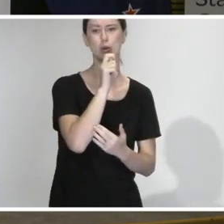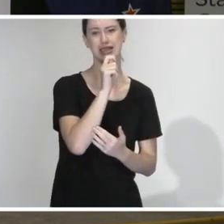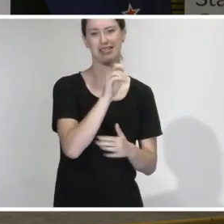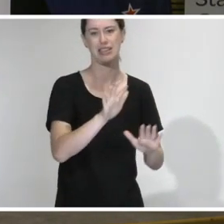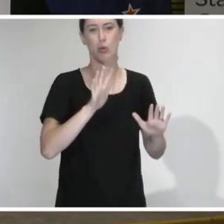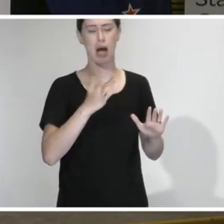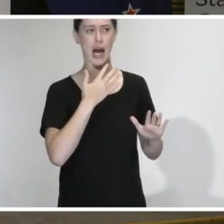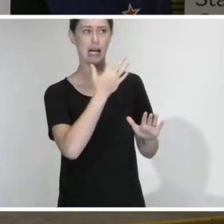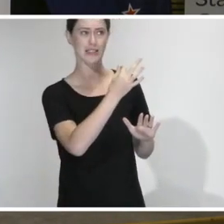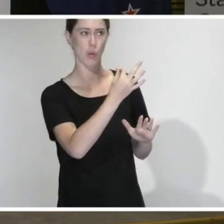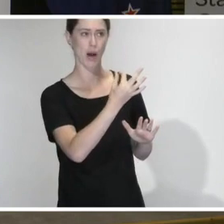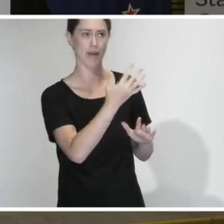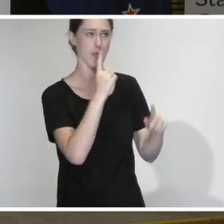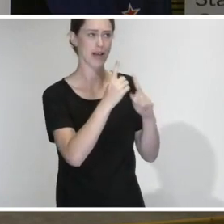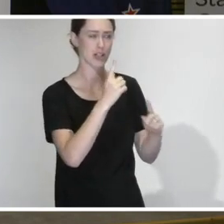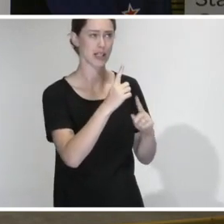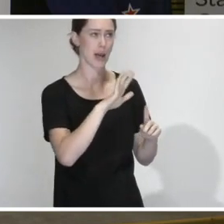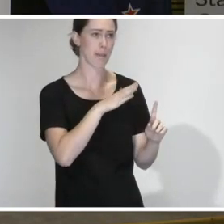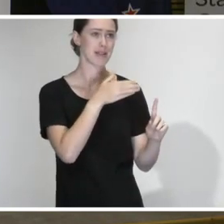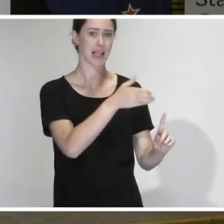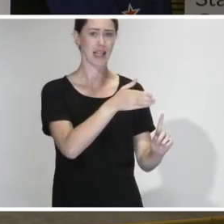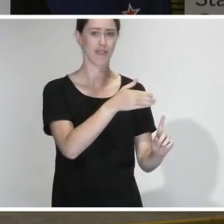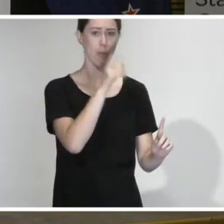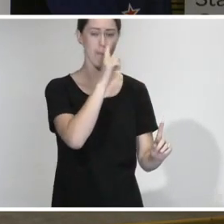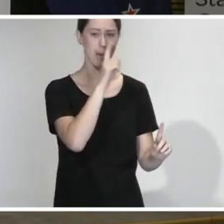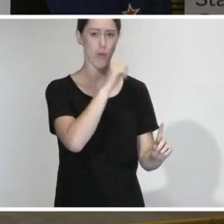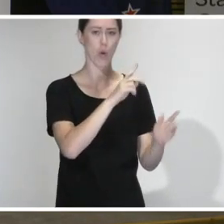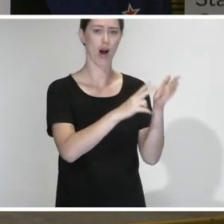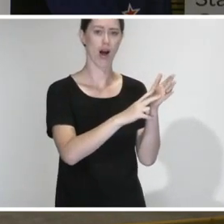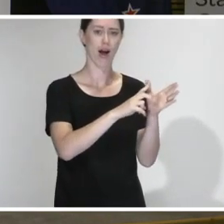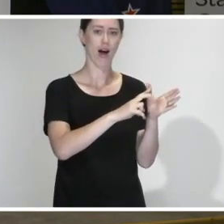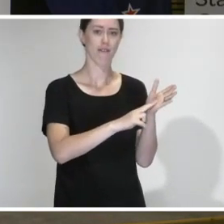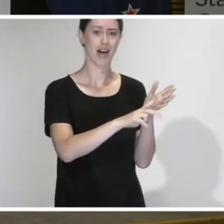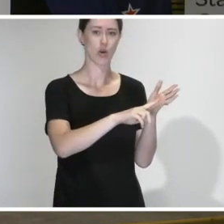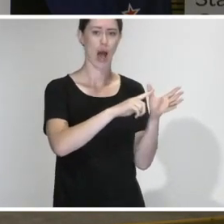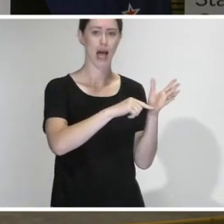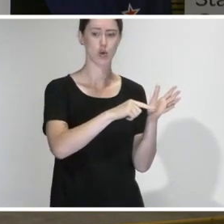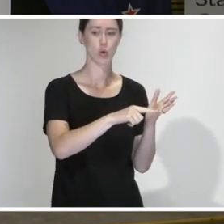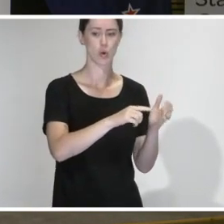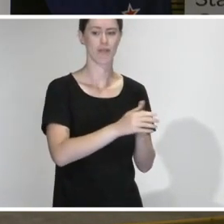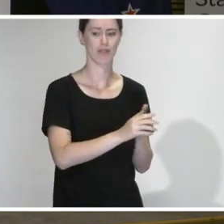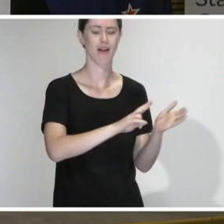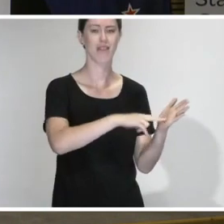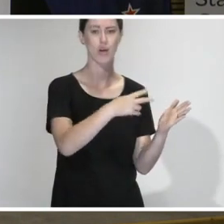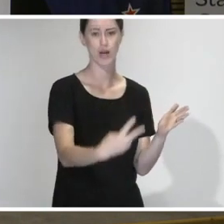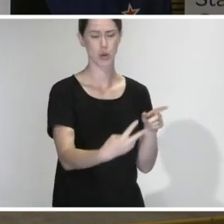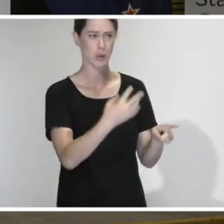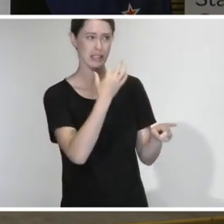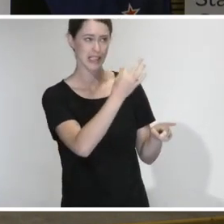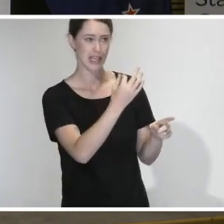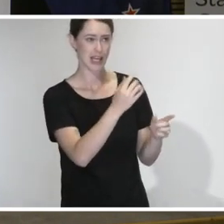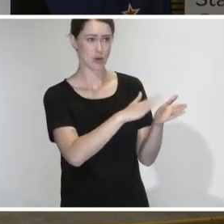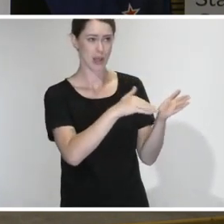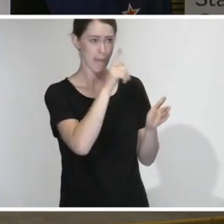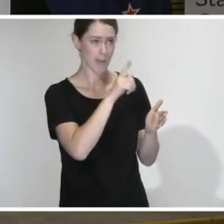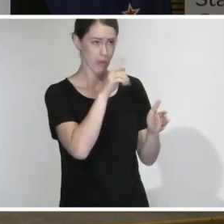I will ask for an update from MFAT, particularly, obviously, for the people of Vanuatu, who we are primed and ready to assist as required, but also the New Zealanders who are